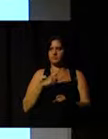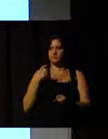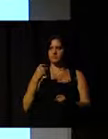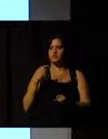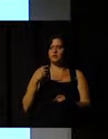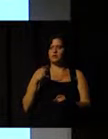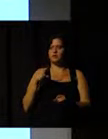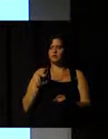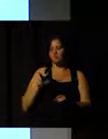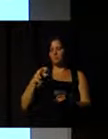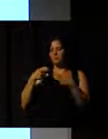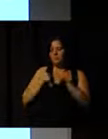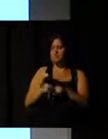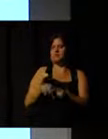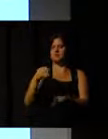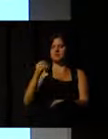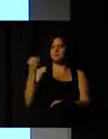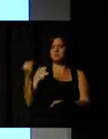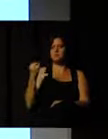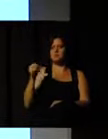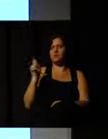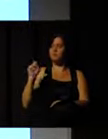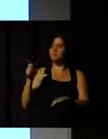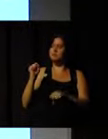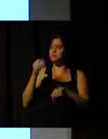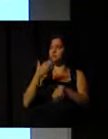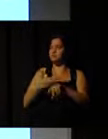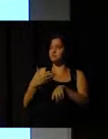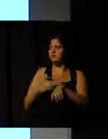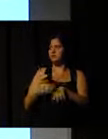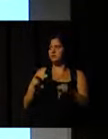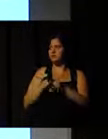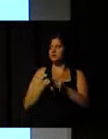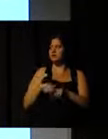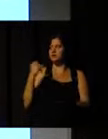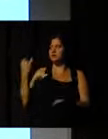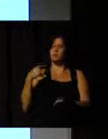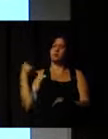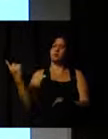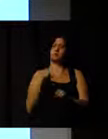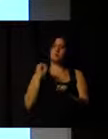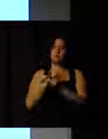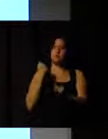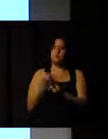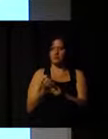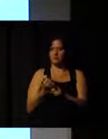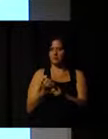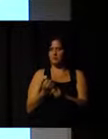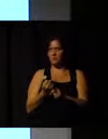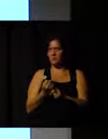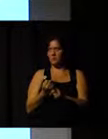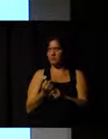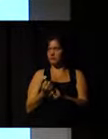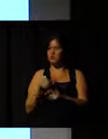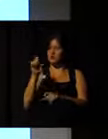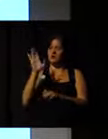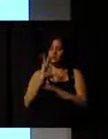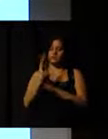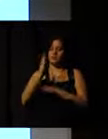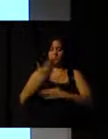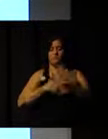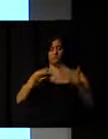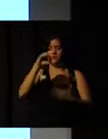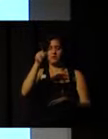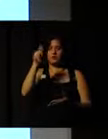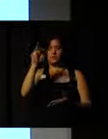path. And that's very important for the individuals and also for the society. Cooperation must be related